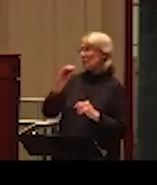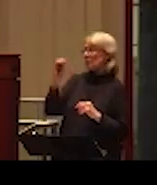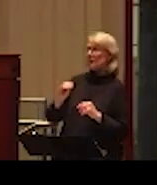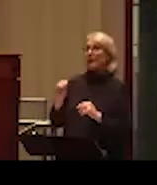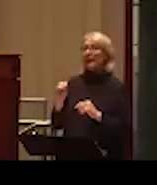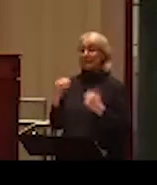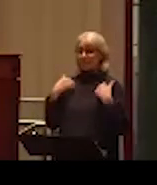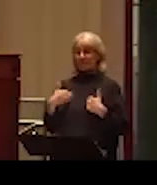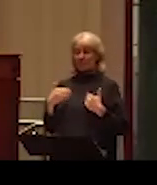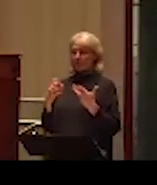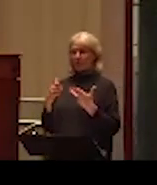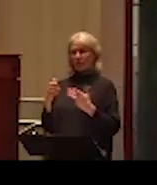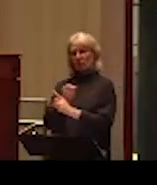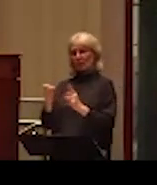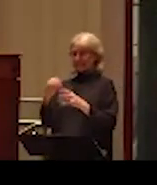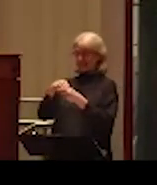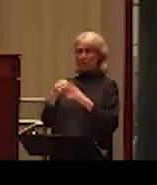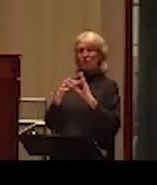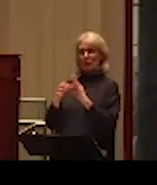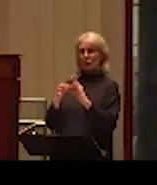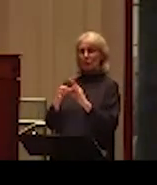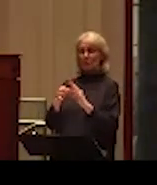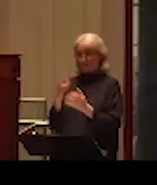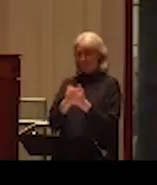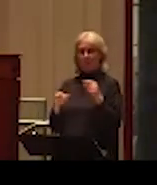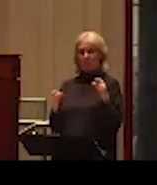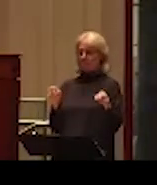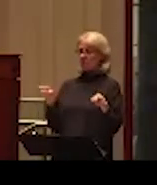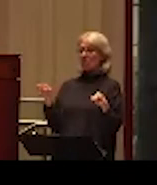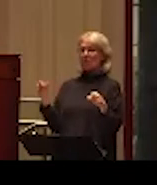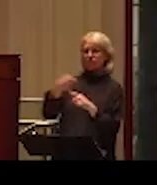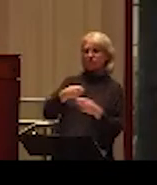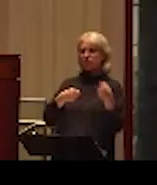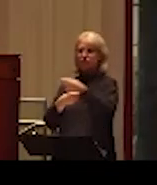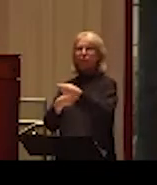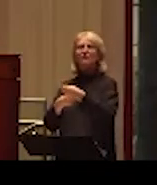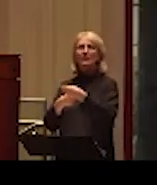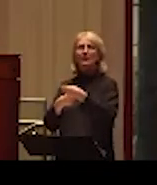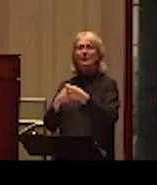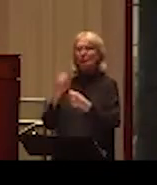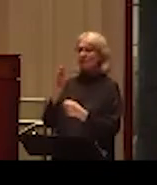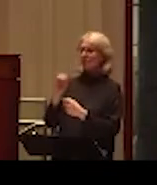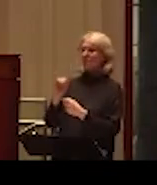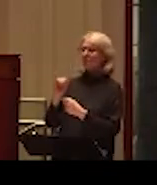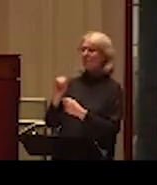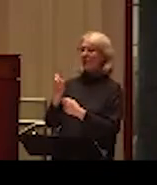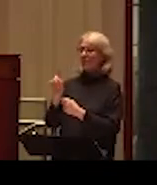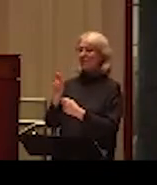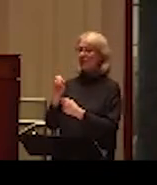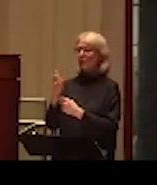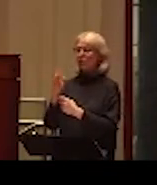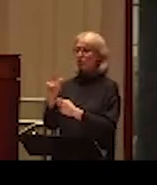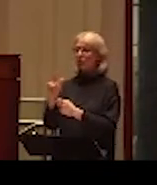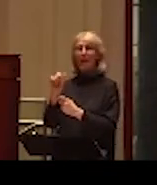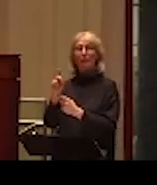relationships actually involve bidirectional abuse. Bidirectional abuse is when partners